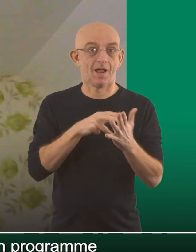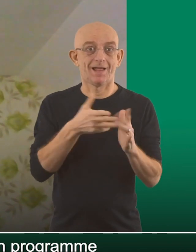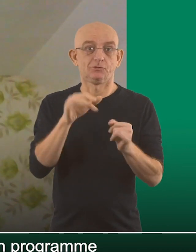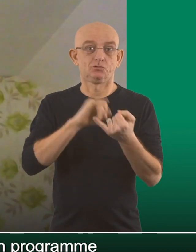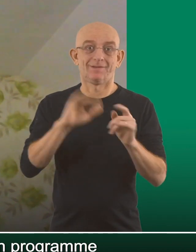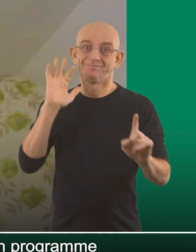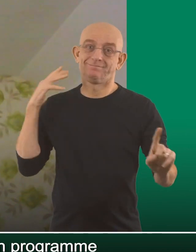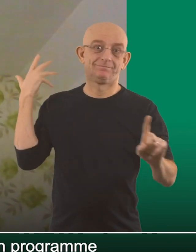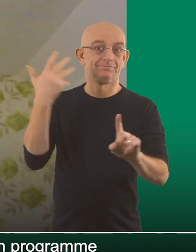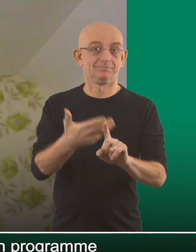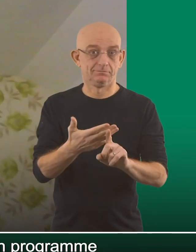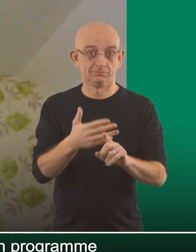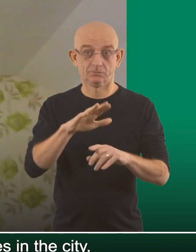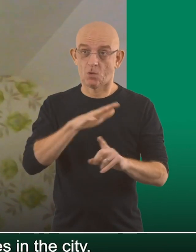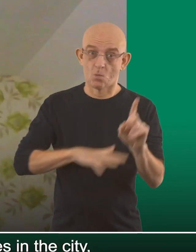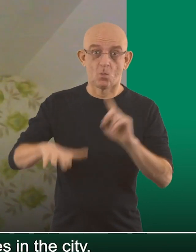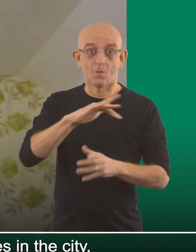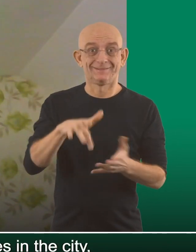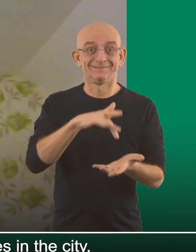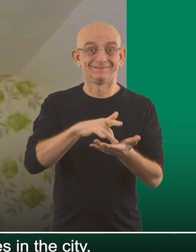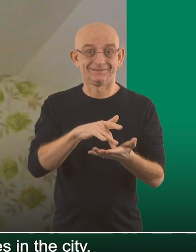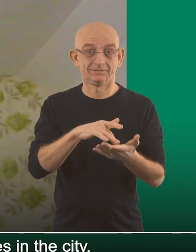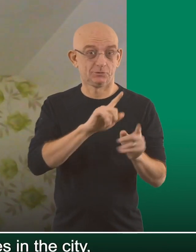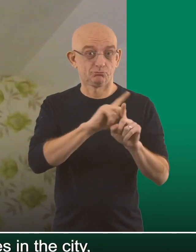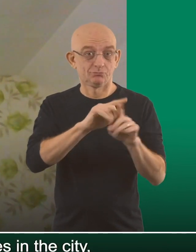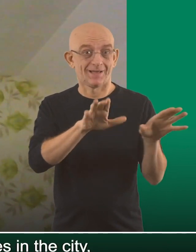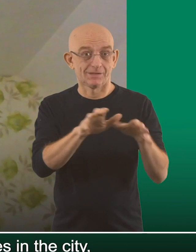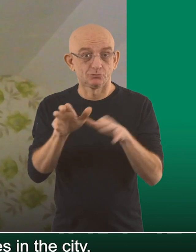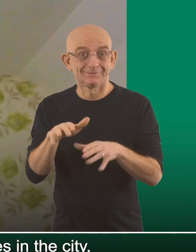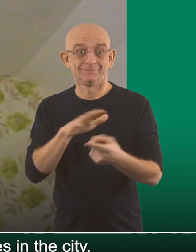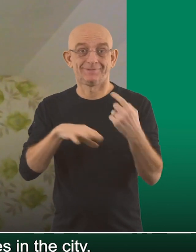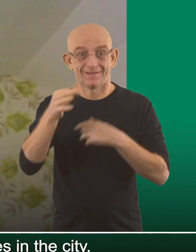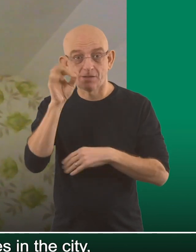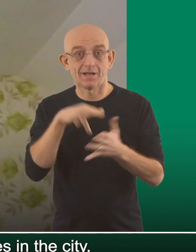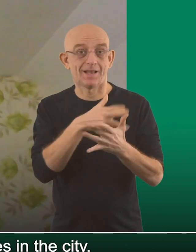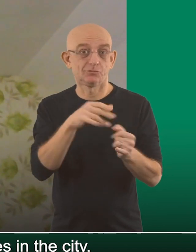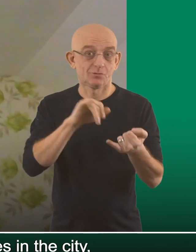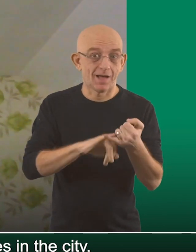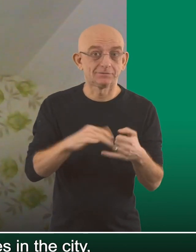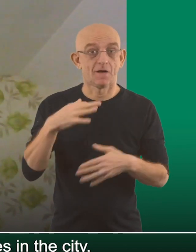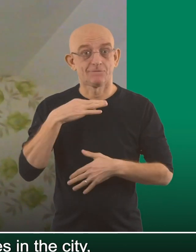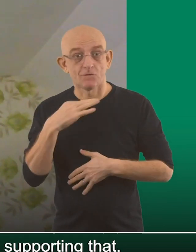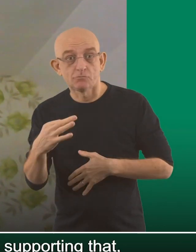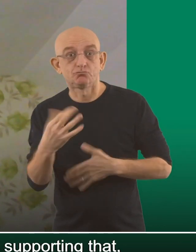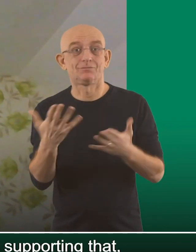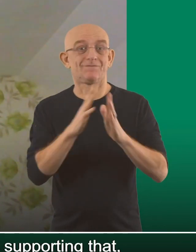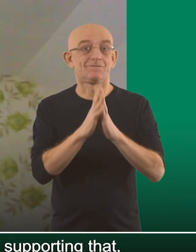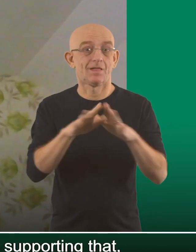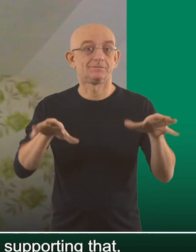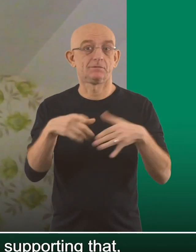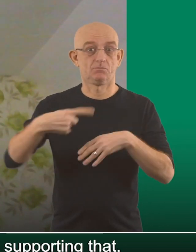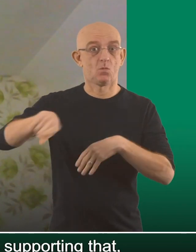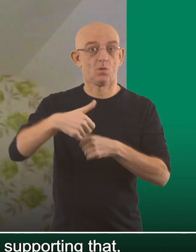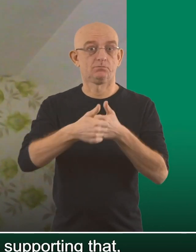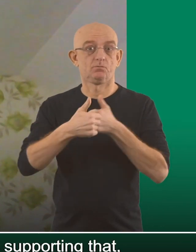biggest vaccination programme the NHS has ever ever undertaken. The whole of the city, all of the agencies in the city, across the council, the NHS and the voluntary